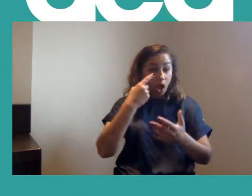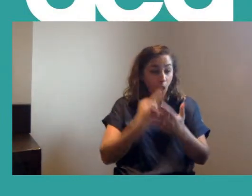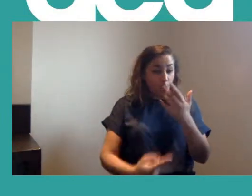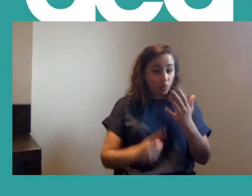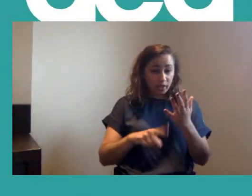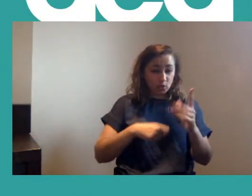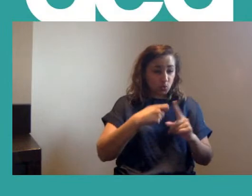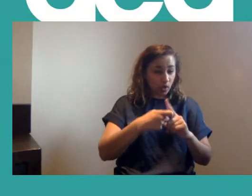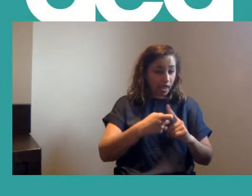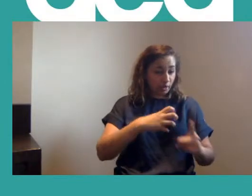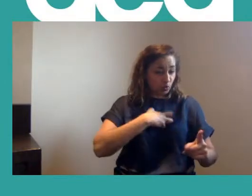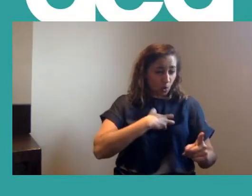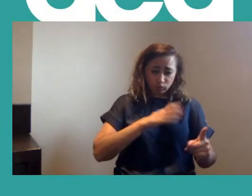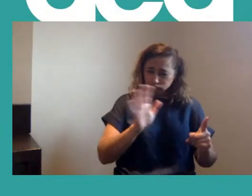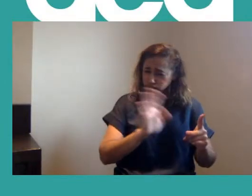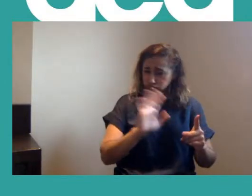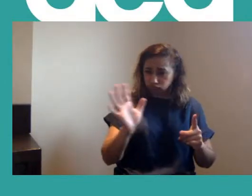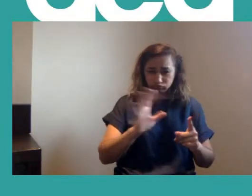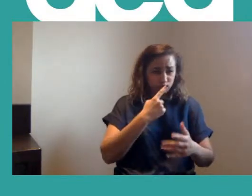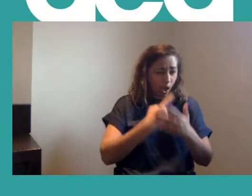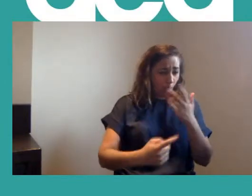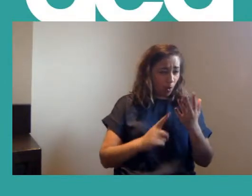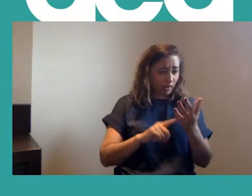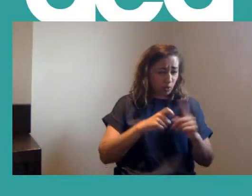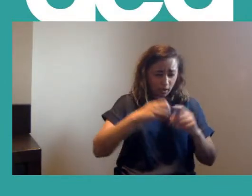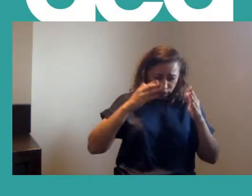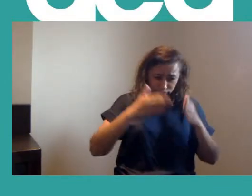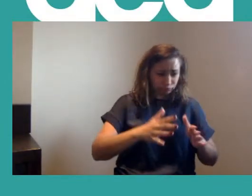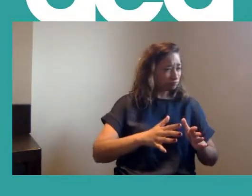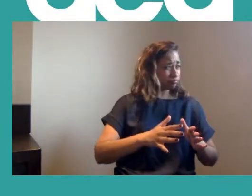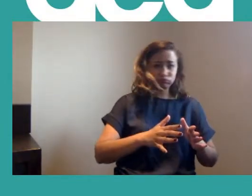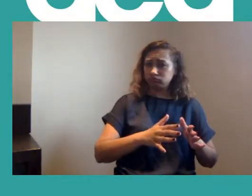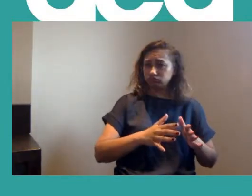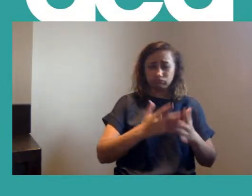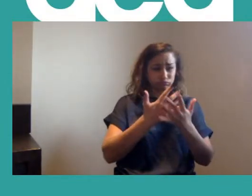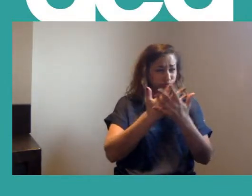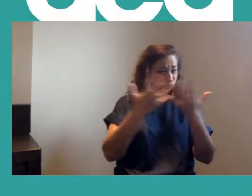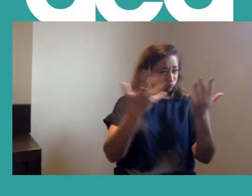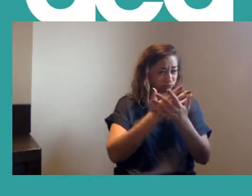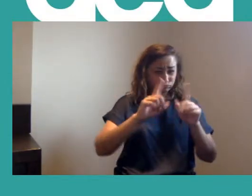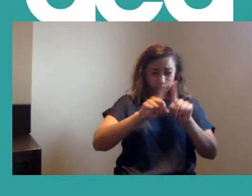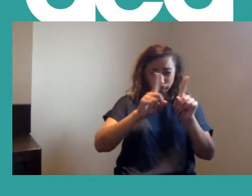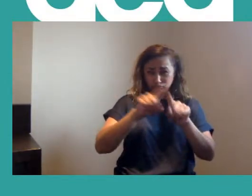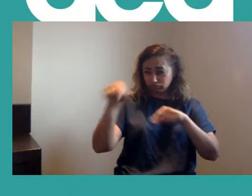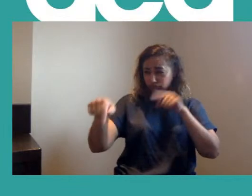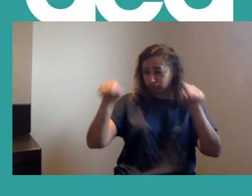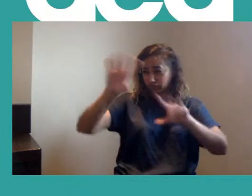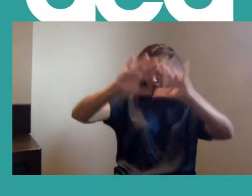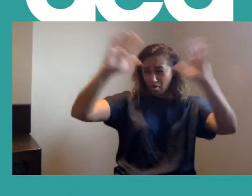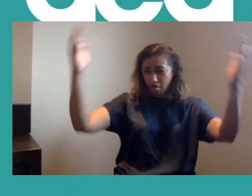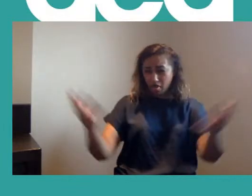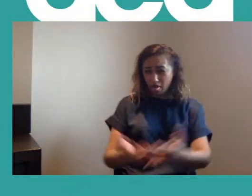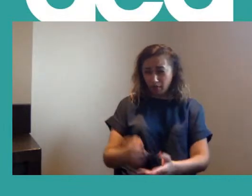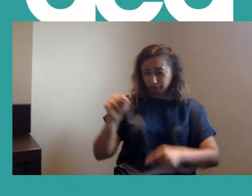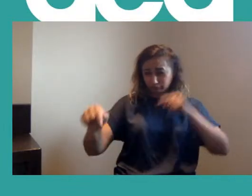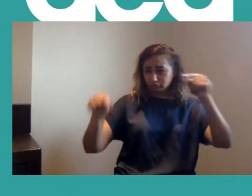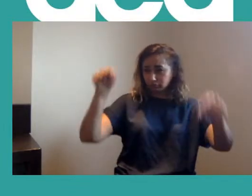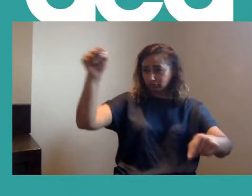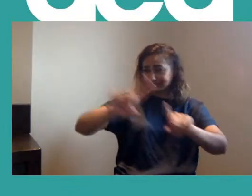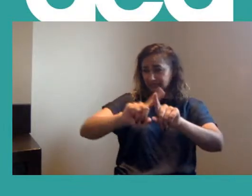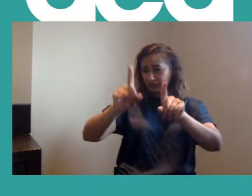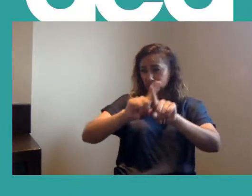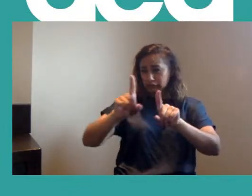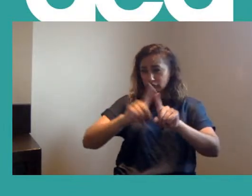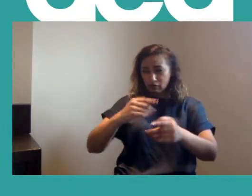trade unions. This isn't just UK education trade unions. There were workers from every corner of the globe covering lots of different